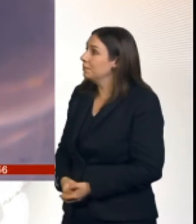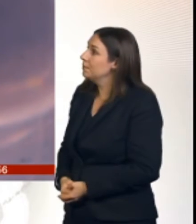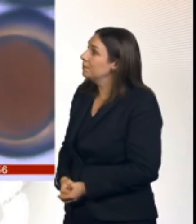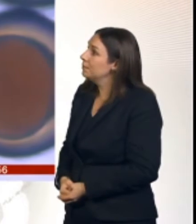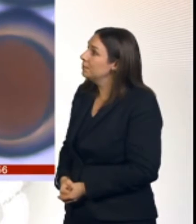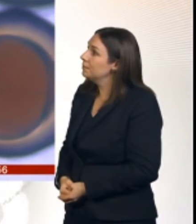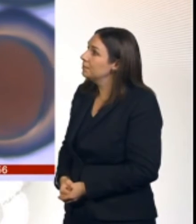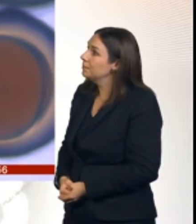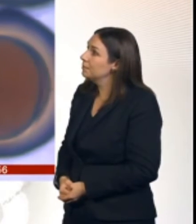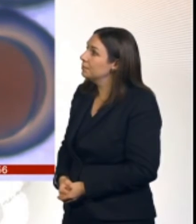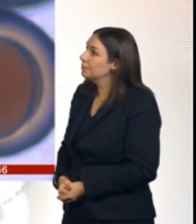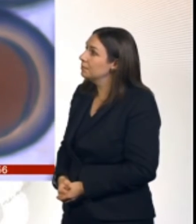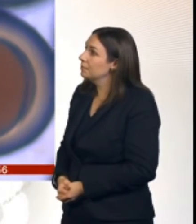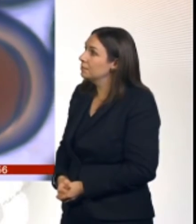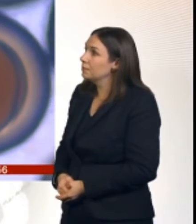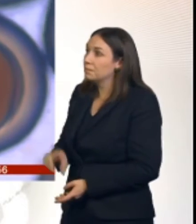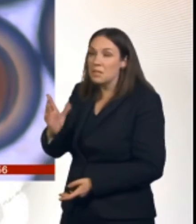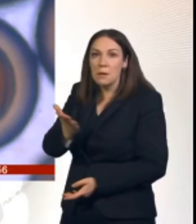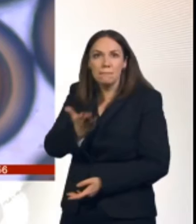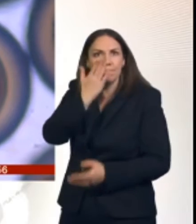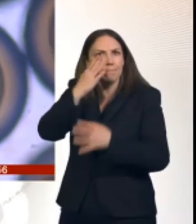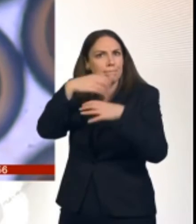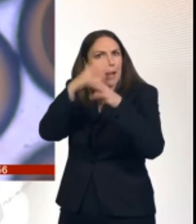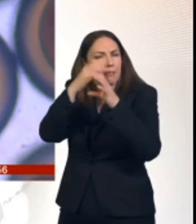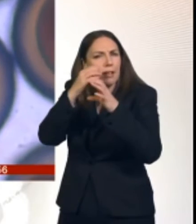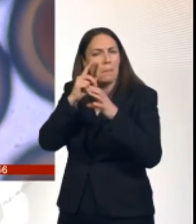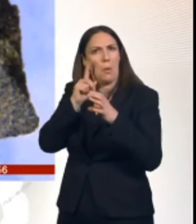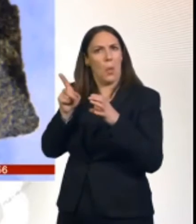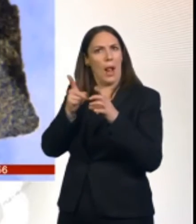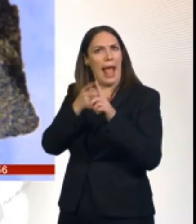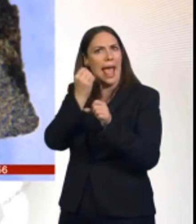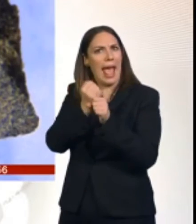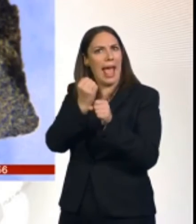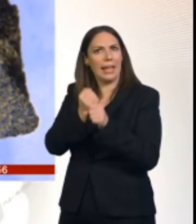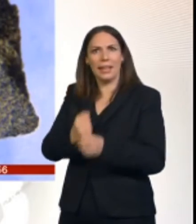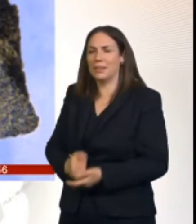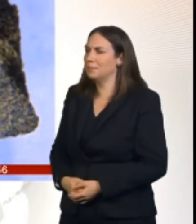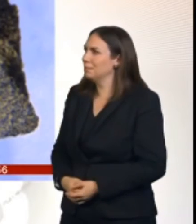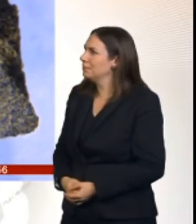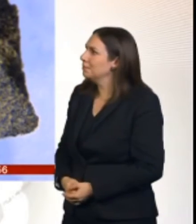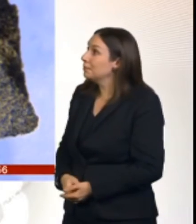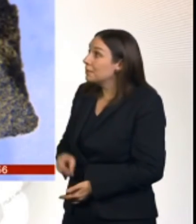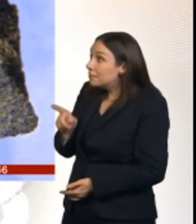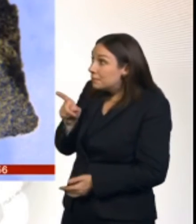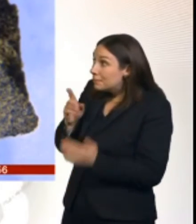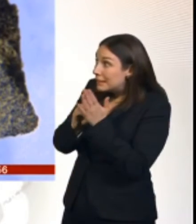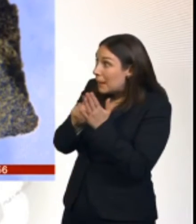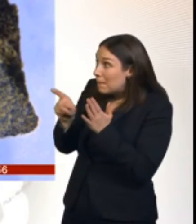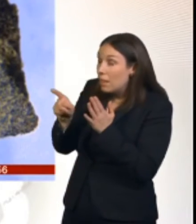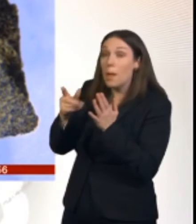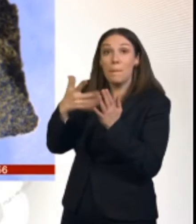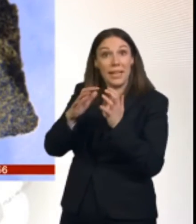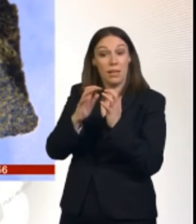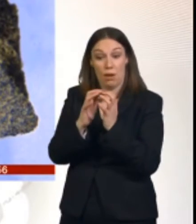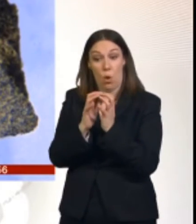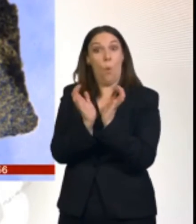in the solution. Under the microscope, they look like little eggs. And here's one that's opened up inside some concrete. So